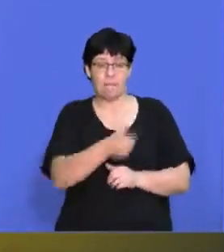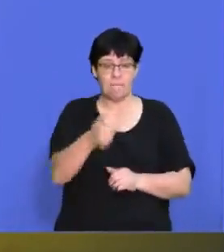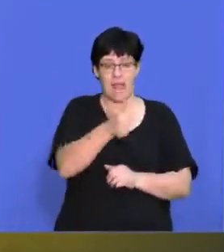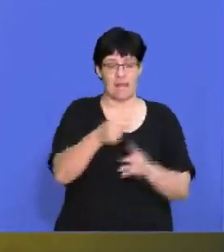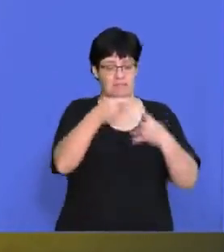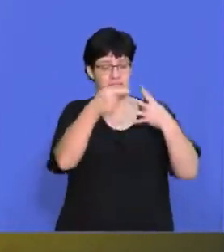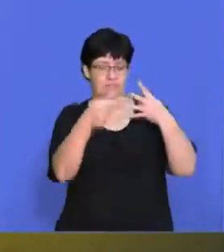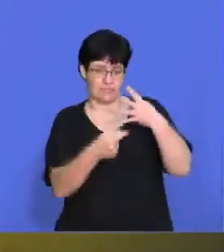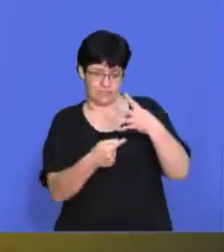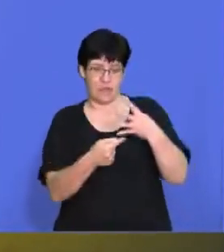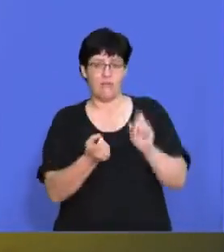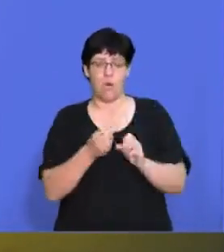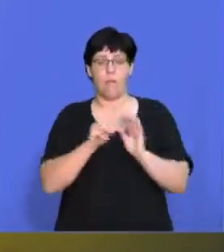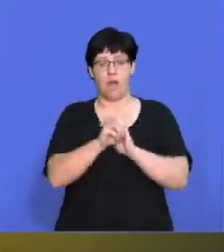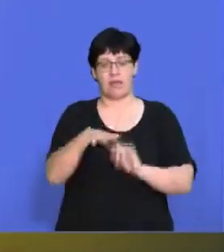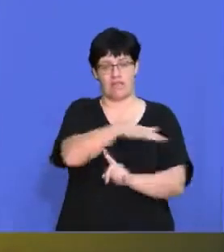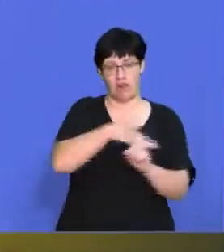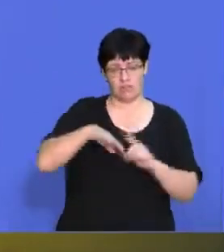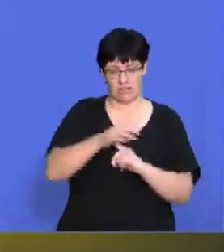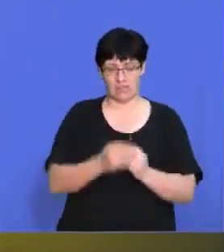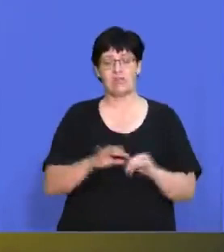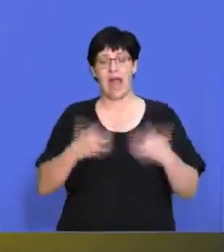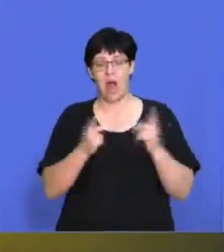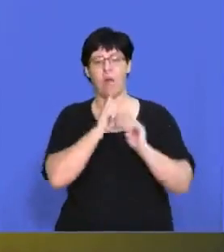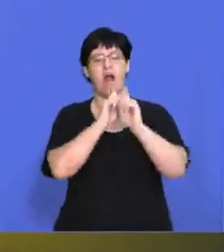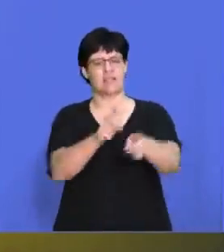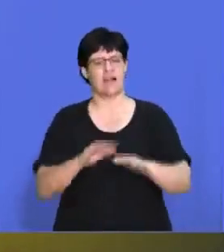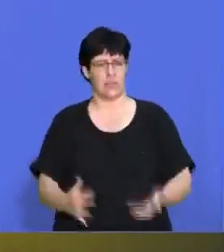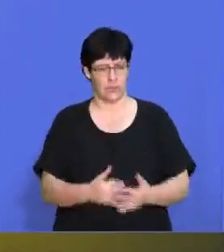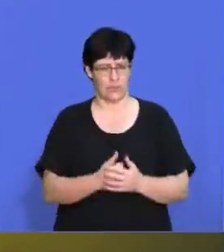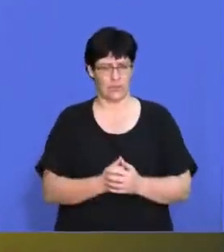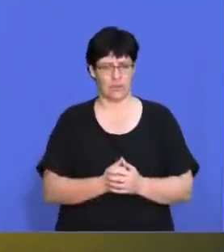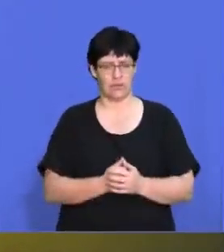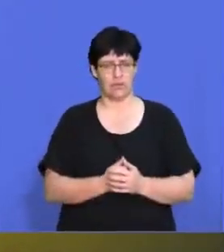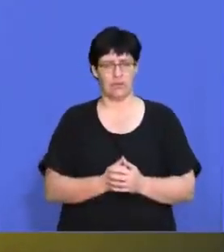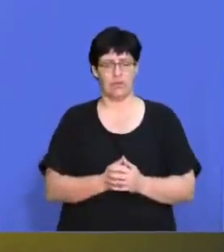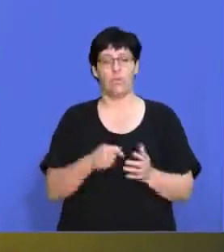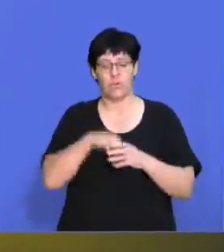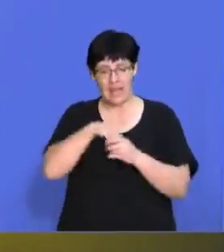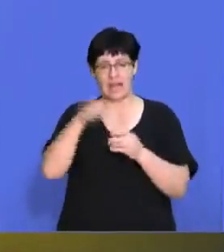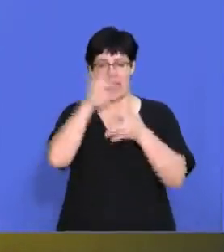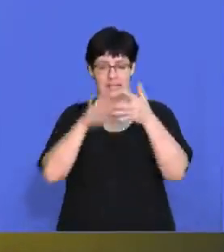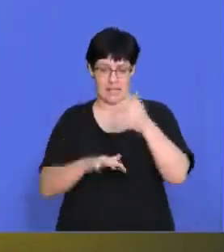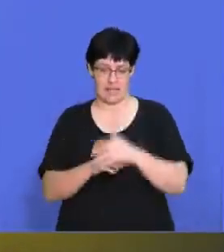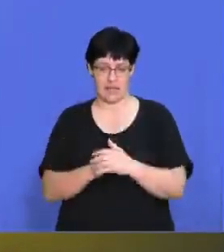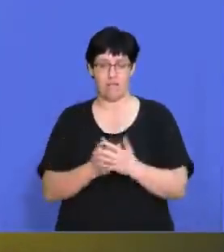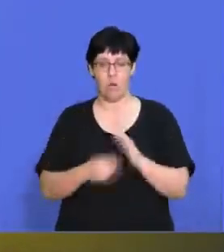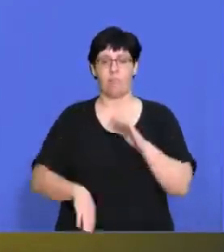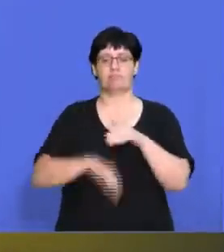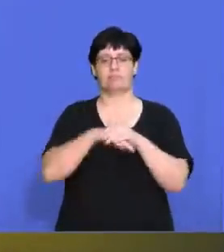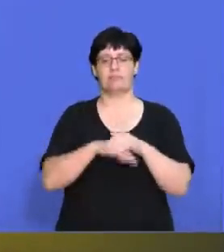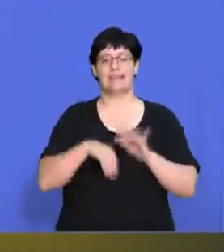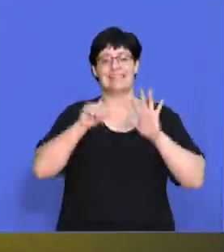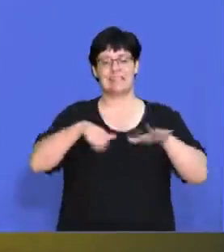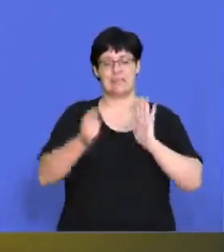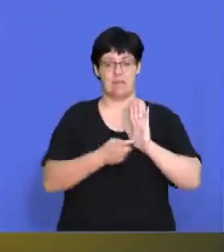going to go through them now and how you should answer them. In this essay, this is for a maximum of 16 marks, but you